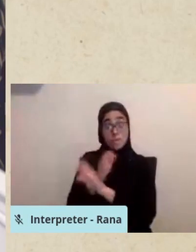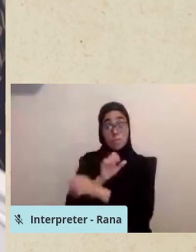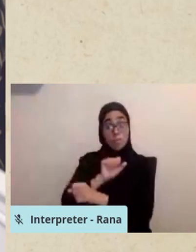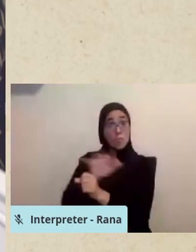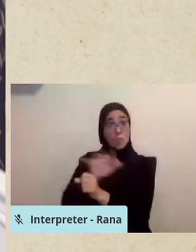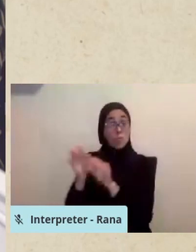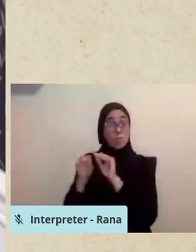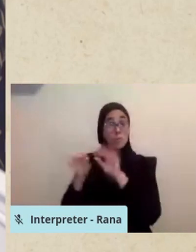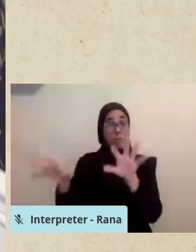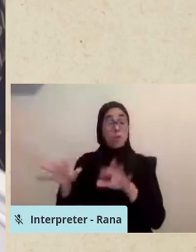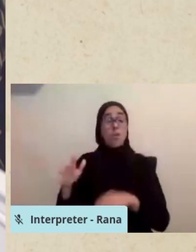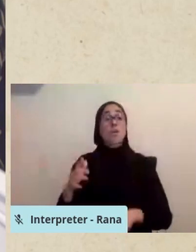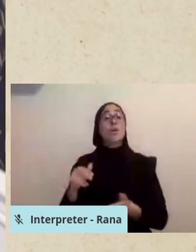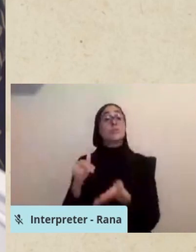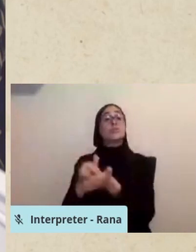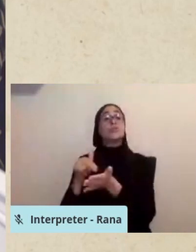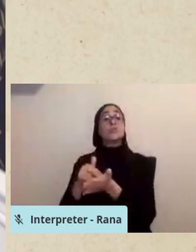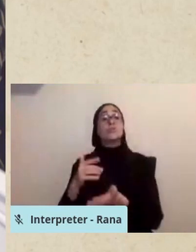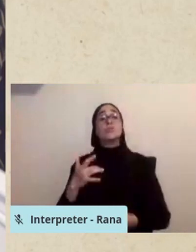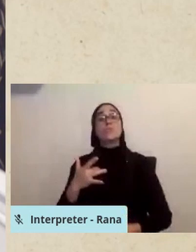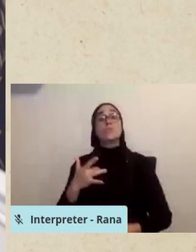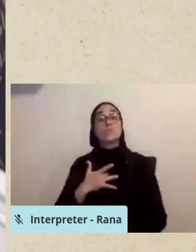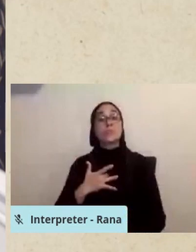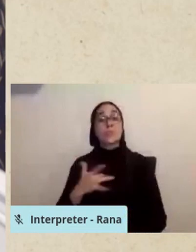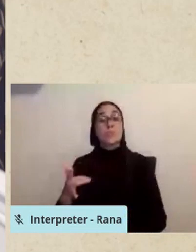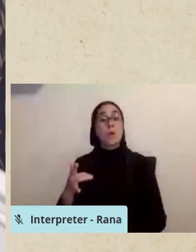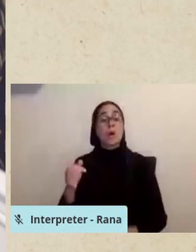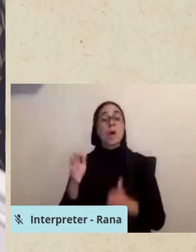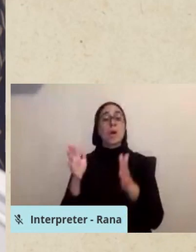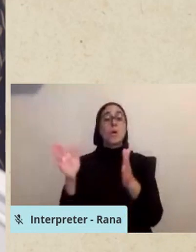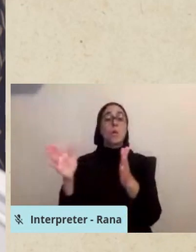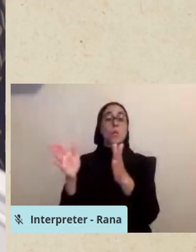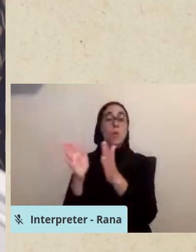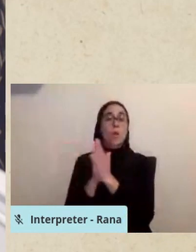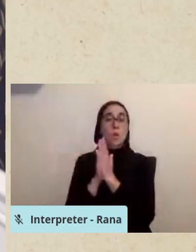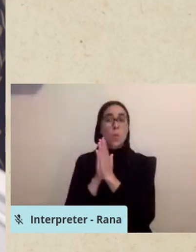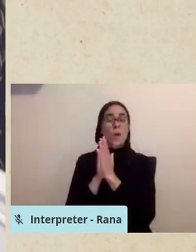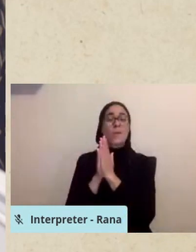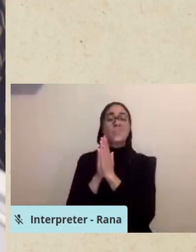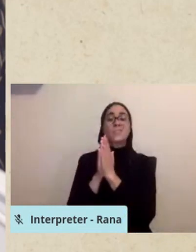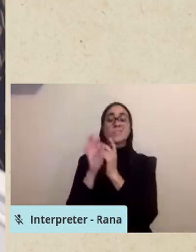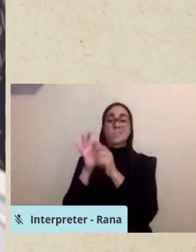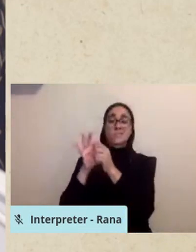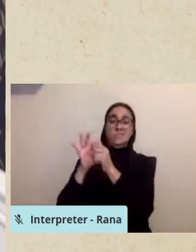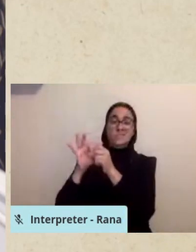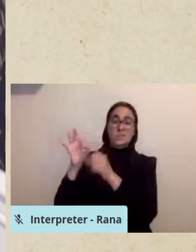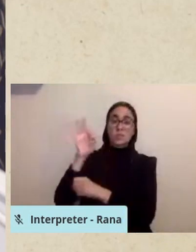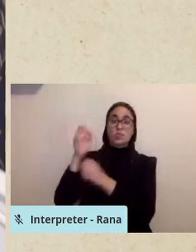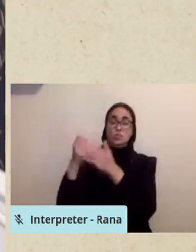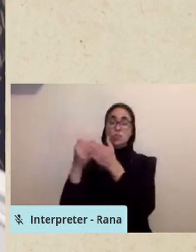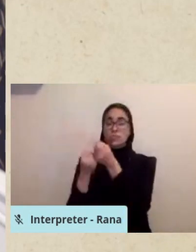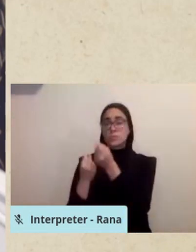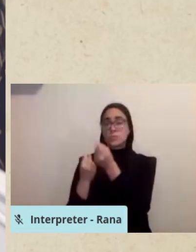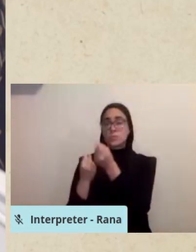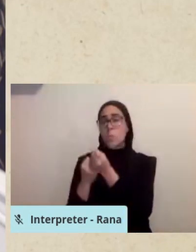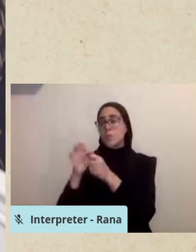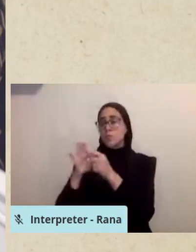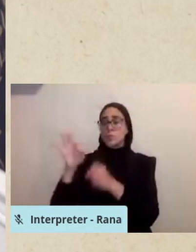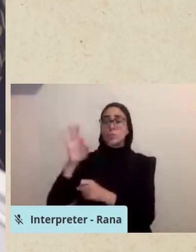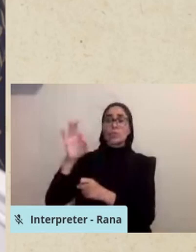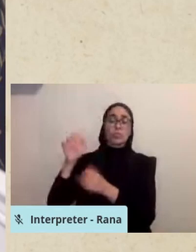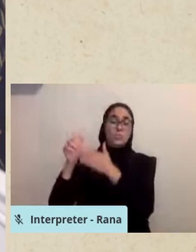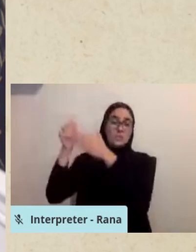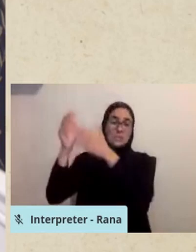-care by requesting a tea for the soul from their chaplains. Or knowing if they had a difficult day, you know, coming up,